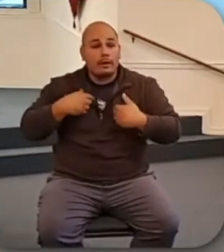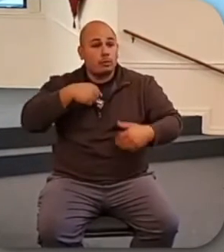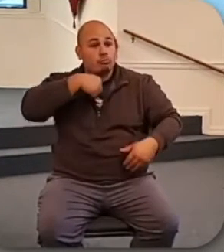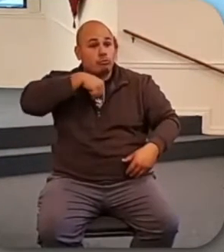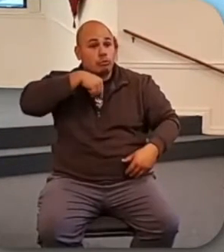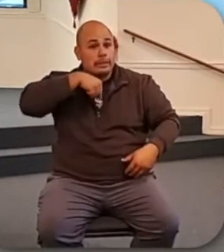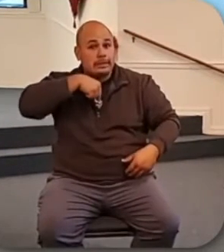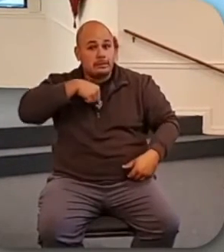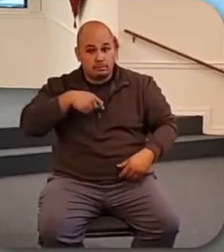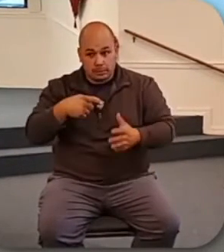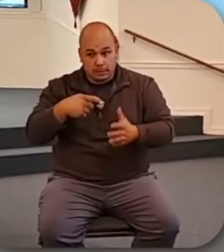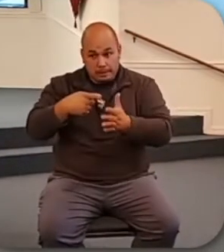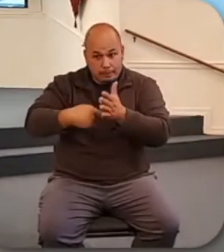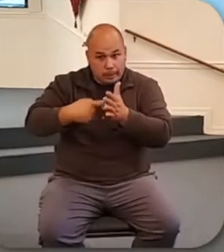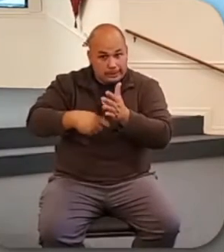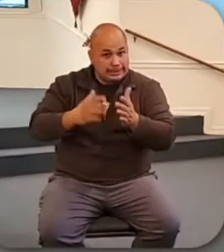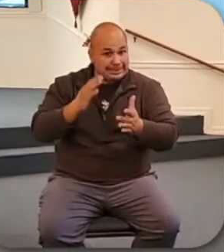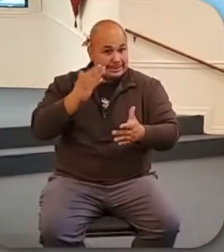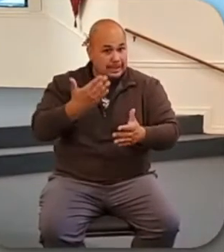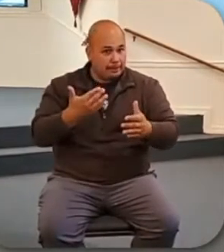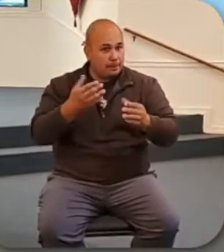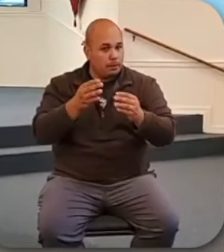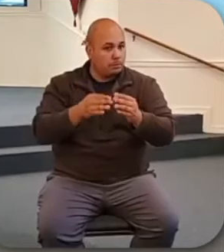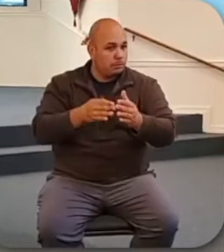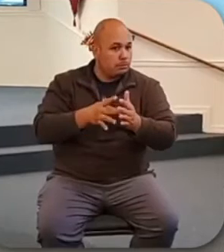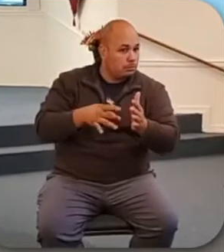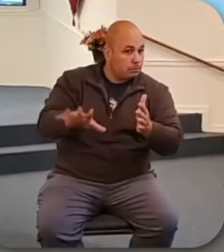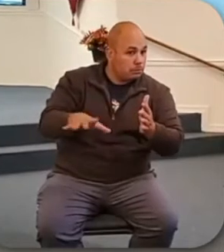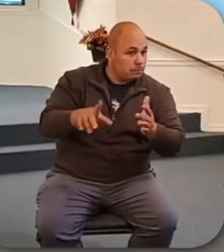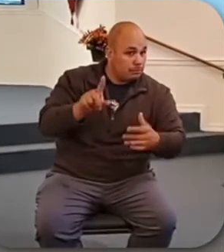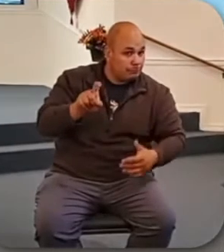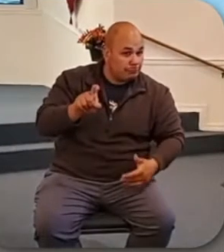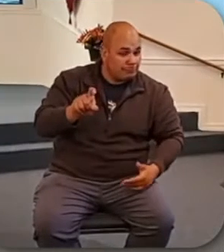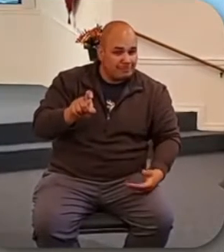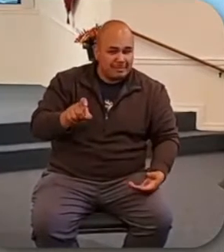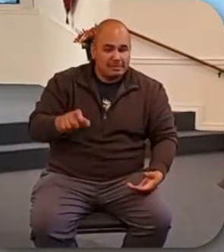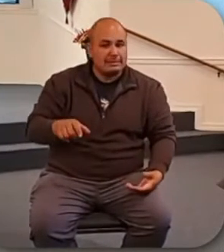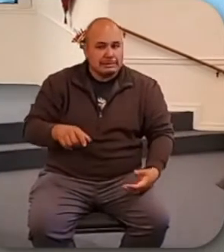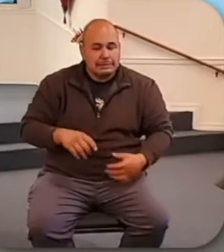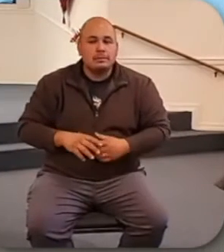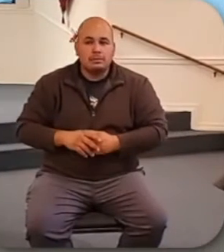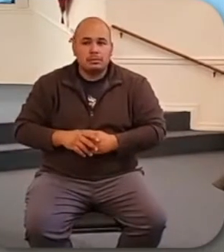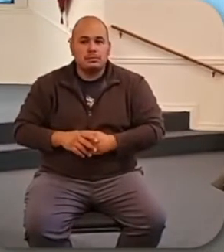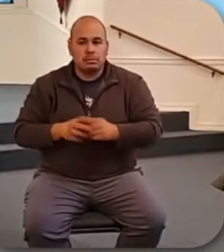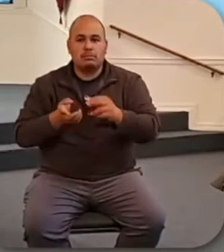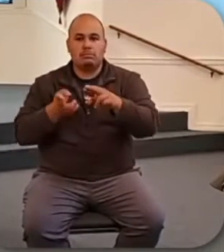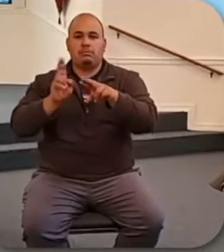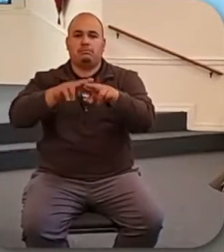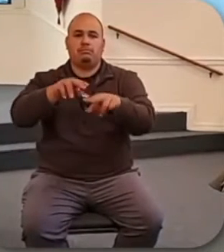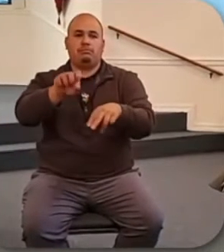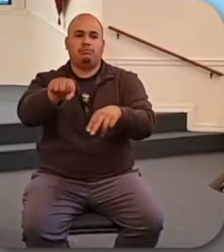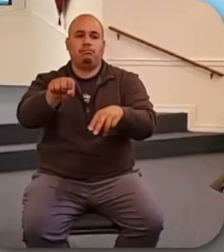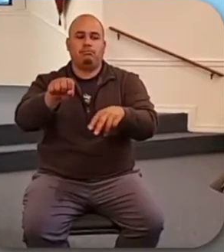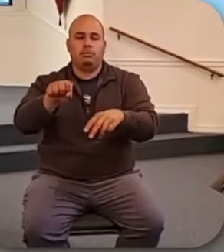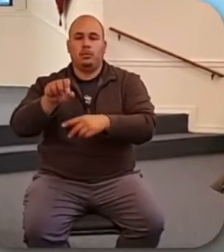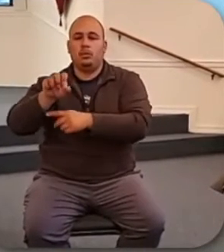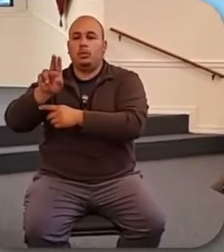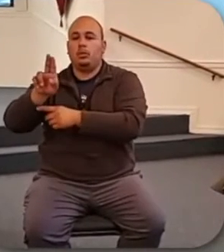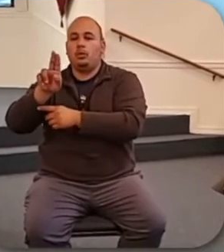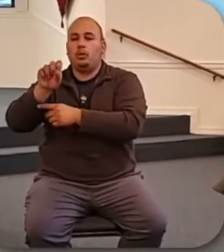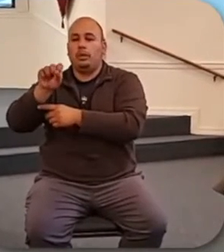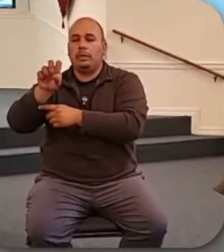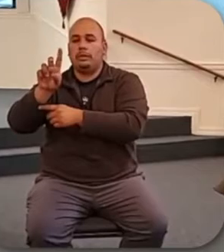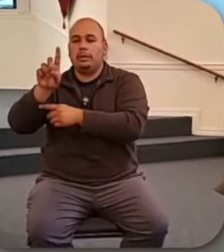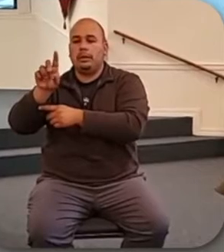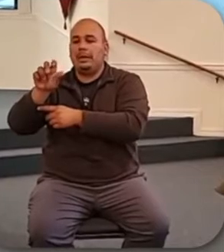did the price of turkey seem a little higher this year than last year? They say it went up a little bit. USA Today reported on